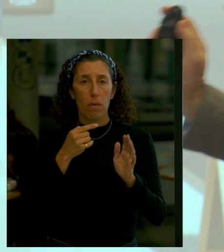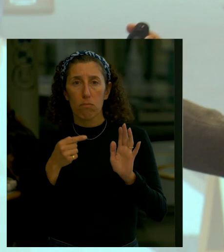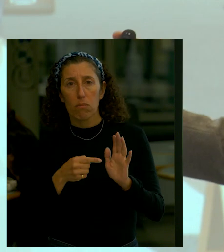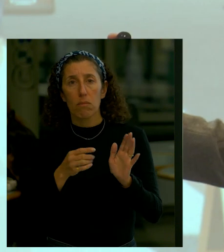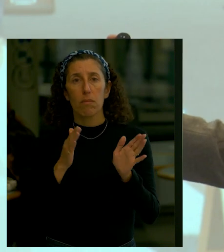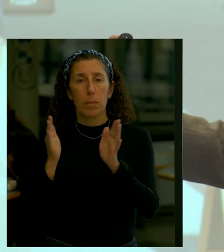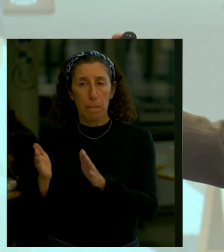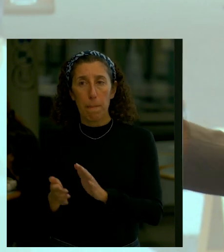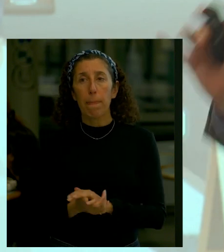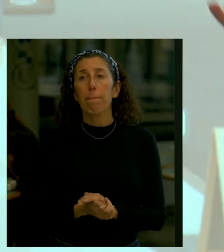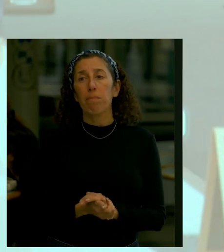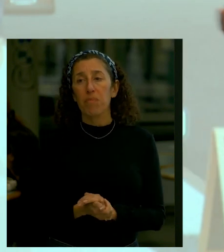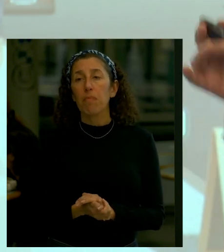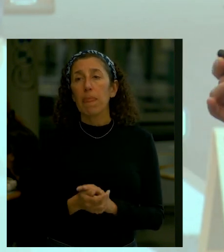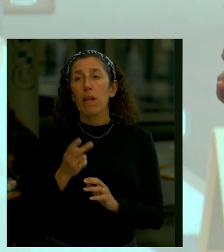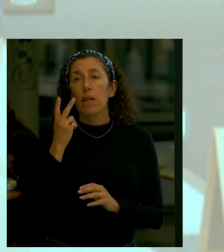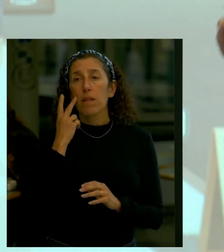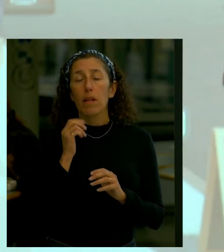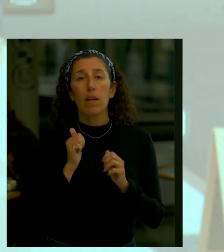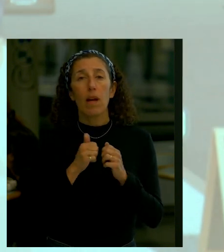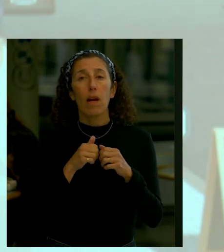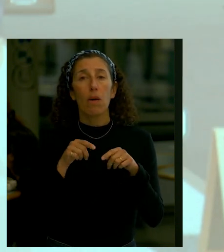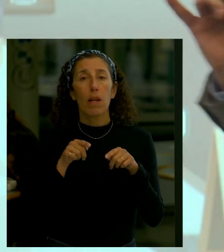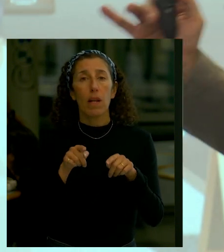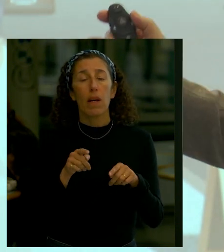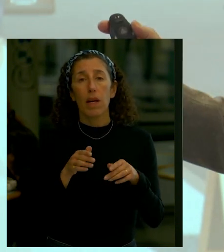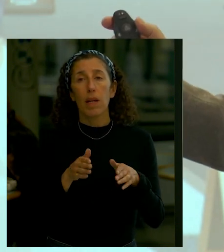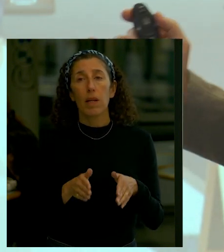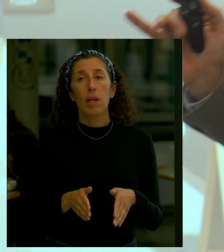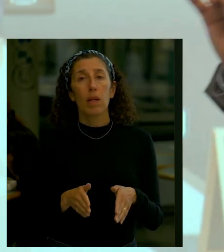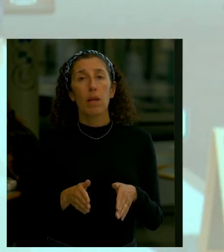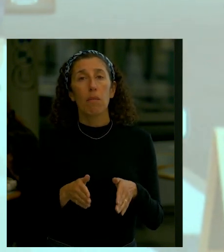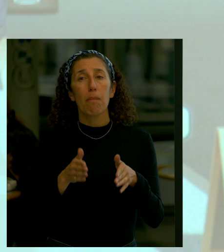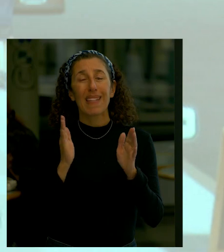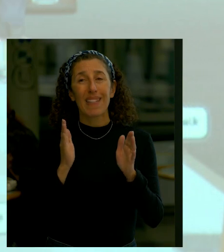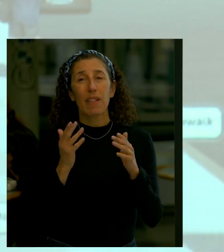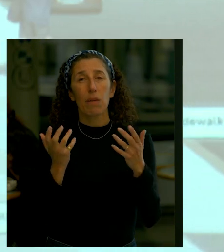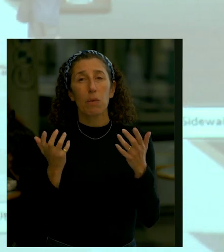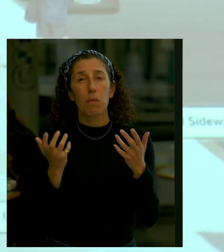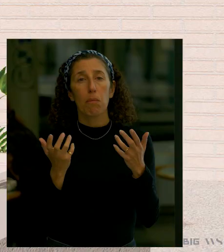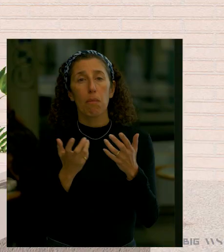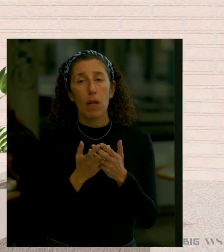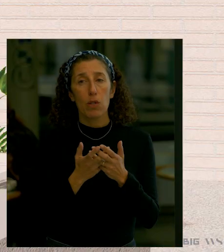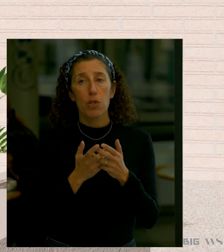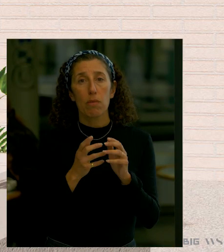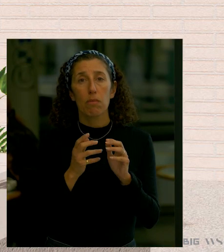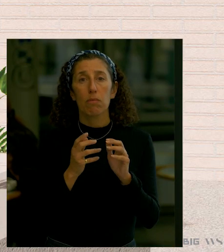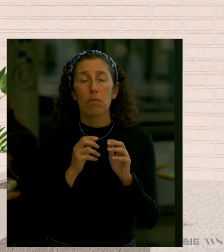aligning themselves with the building so that again we match best the current built environment so that the project is